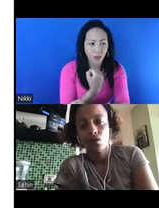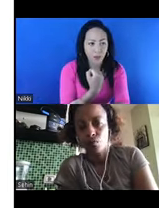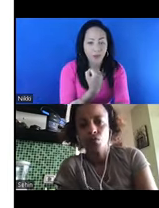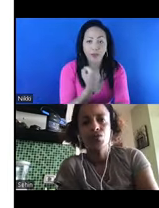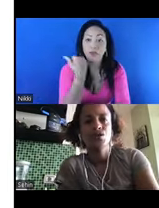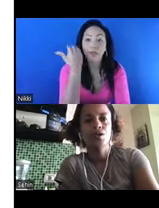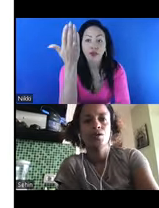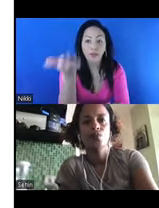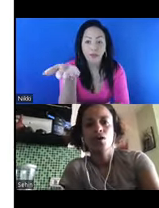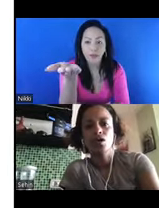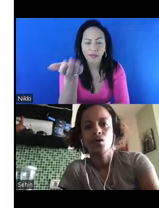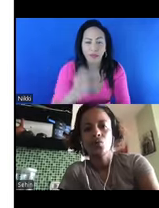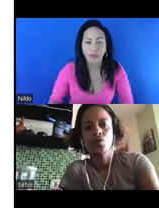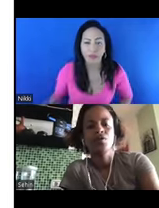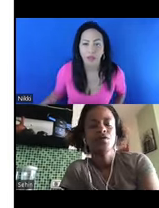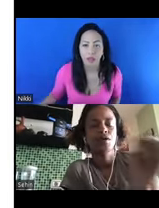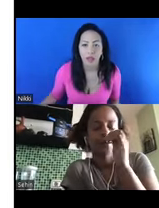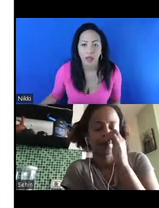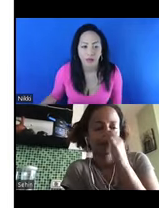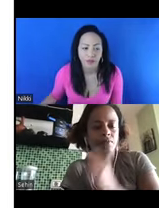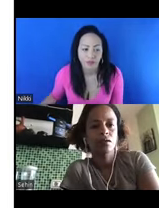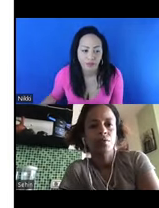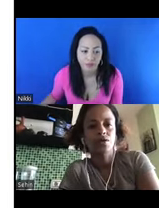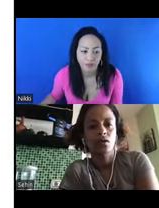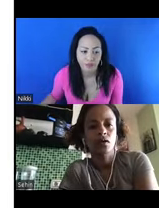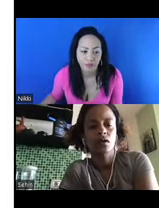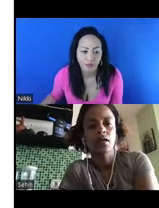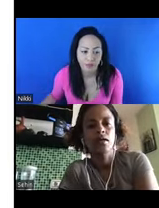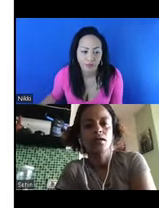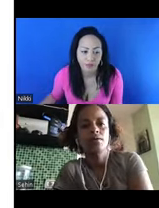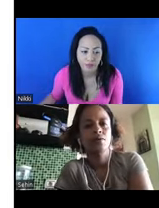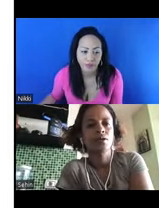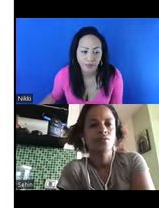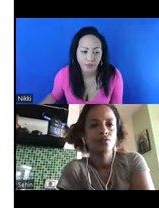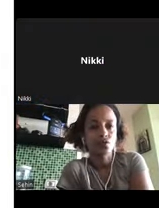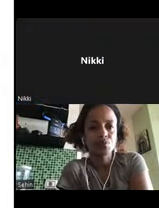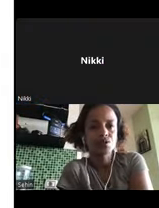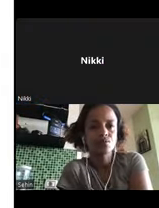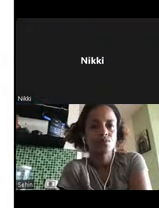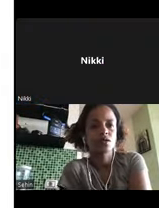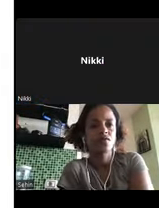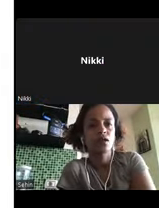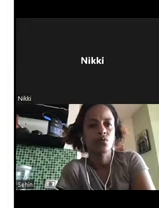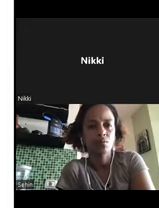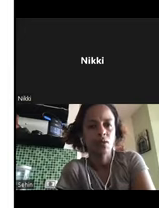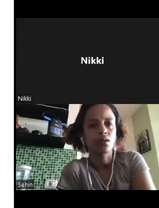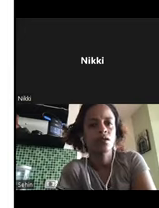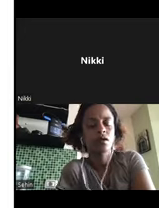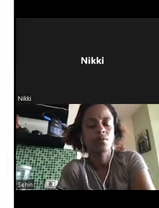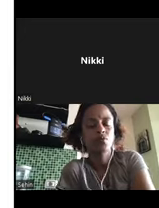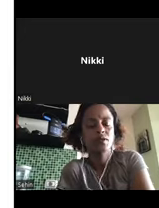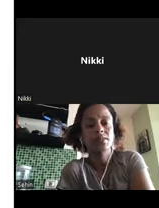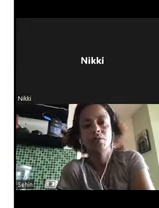in our approach. Working with particularly groups serving women